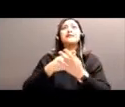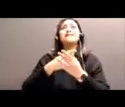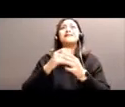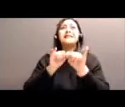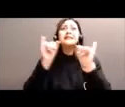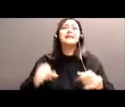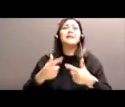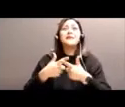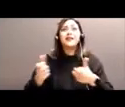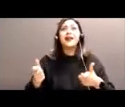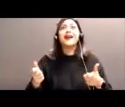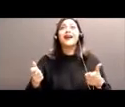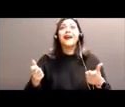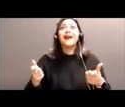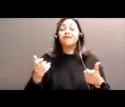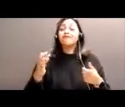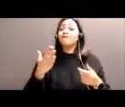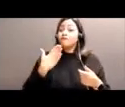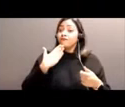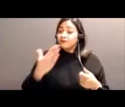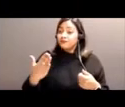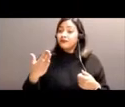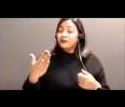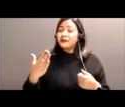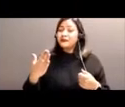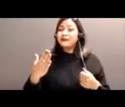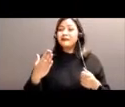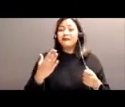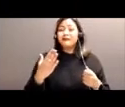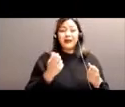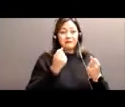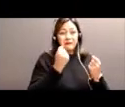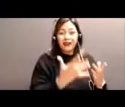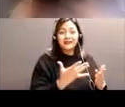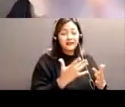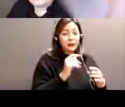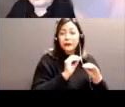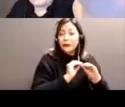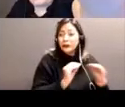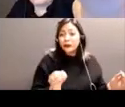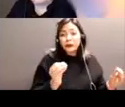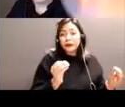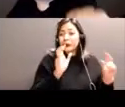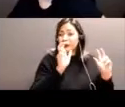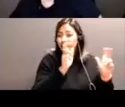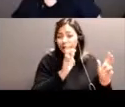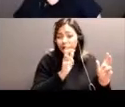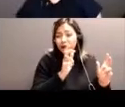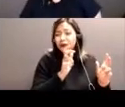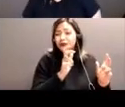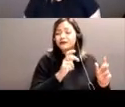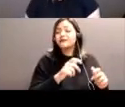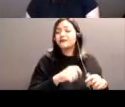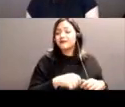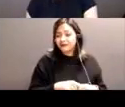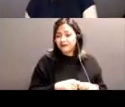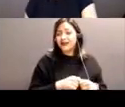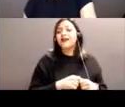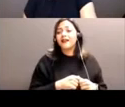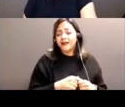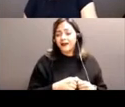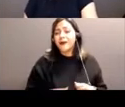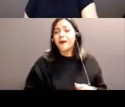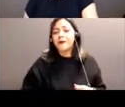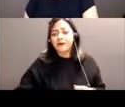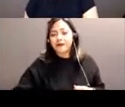studies have shown, most people don't own a computer. Internet? Well, in the north, we have